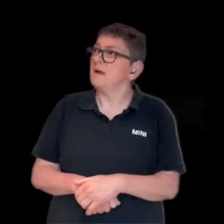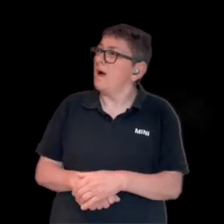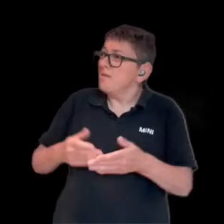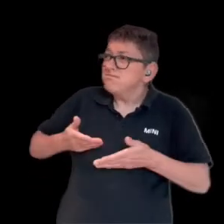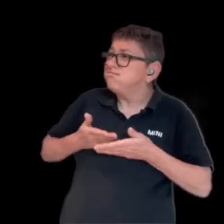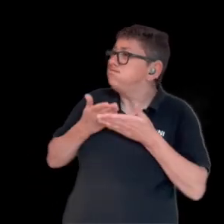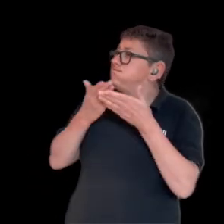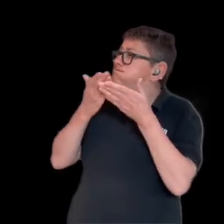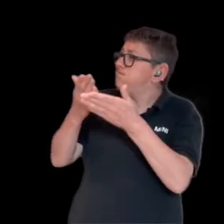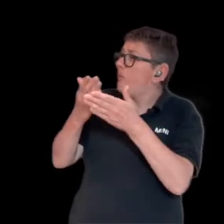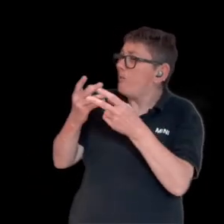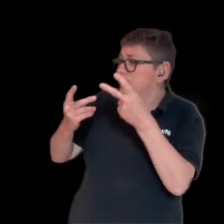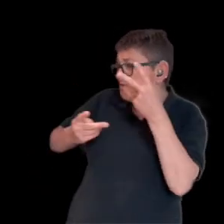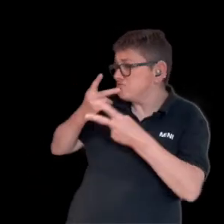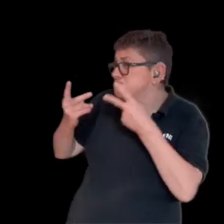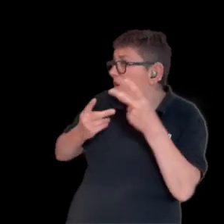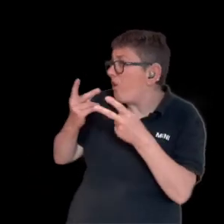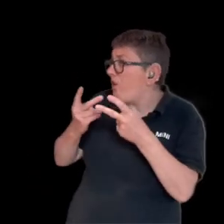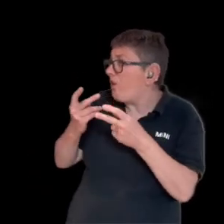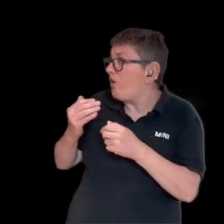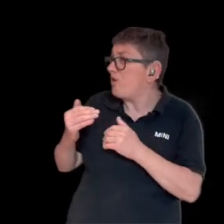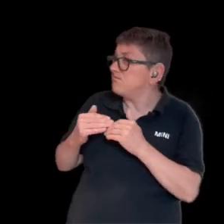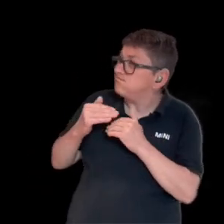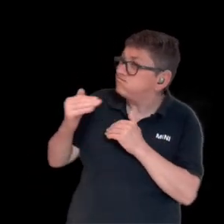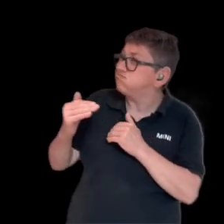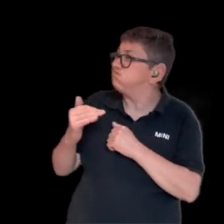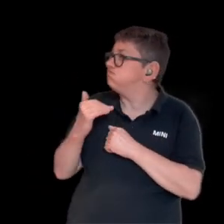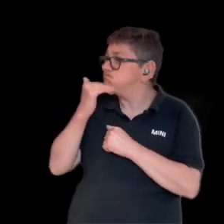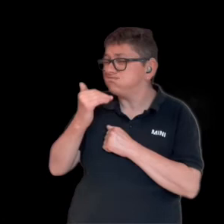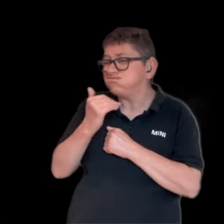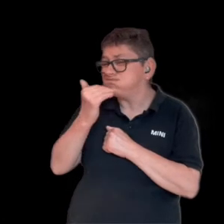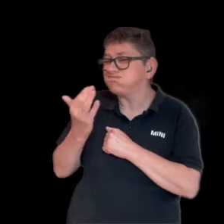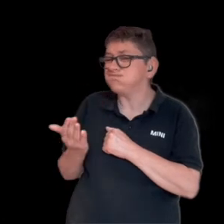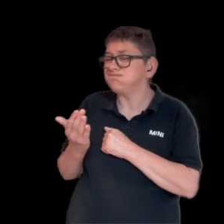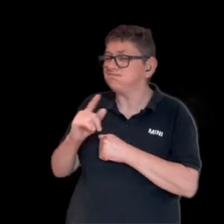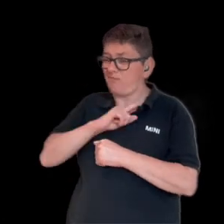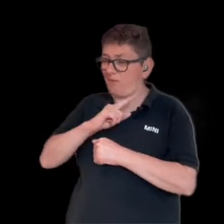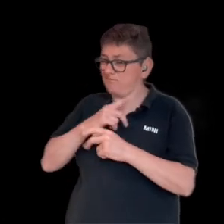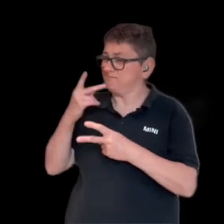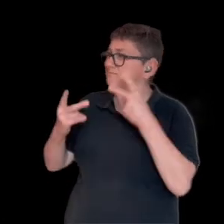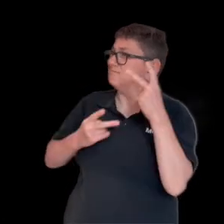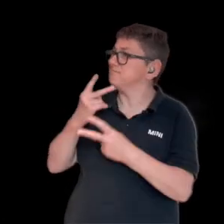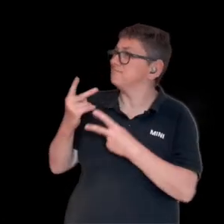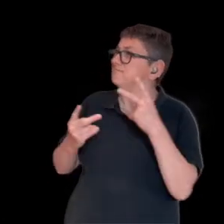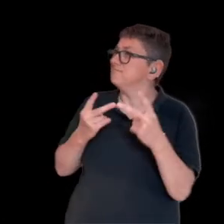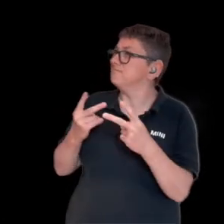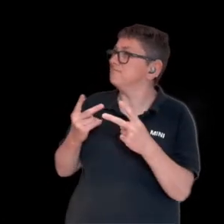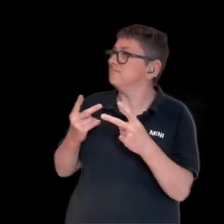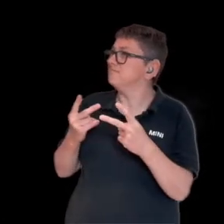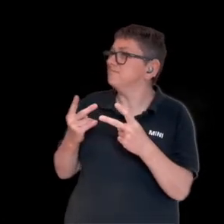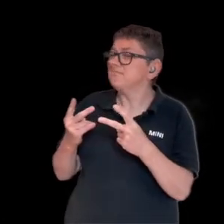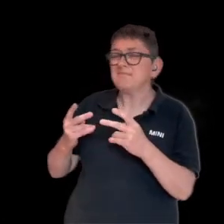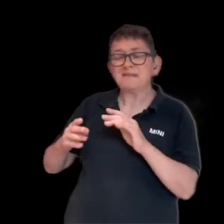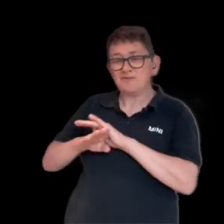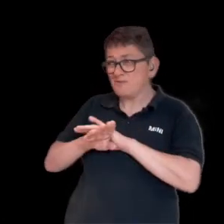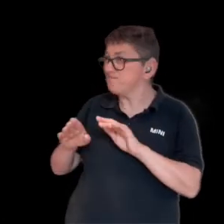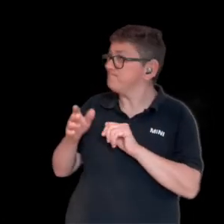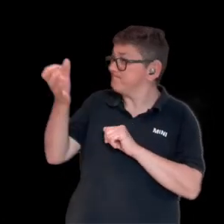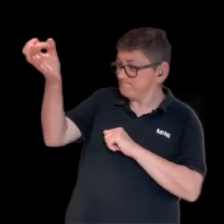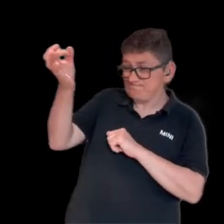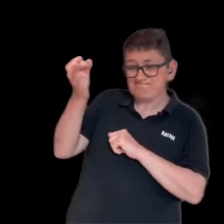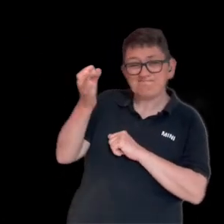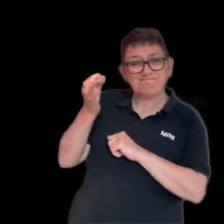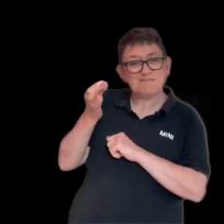I'll bring you more than a song, for a song in itself is